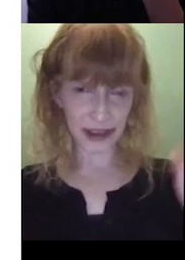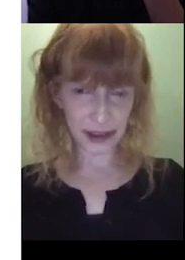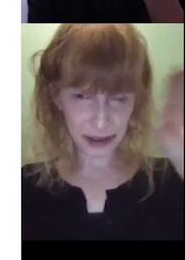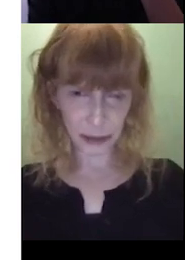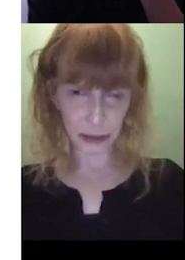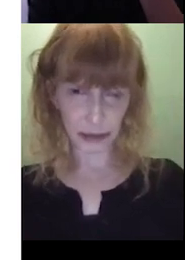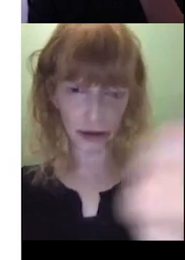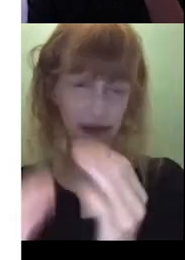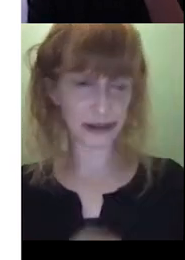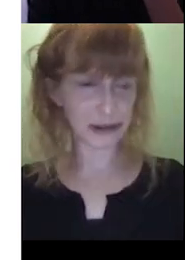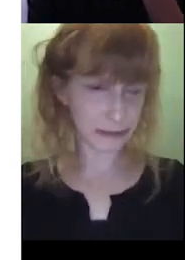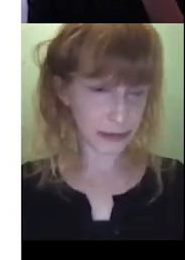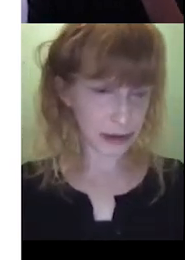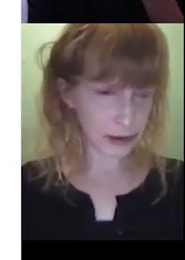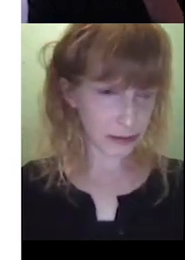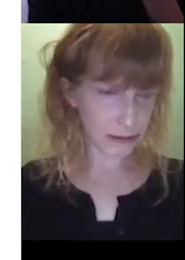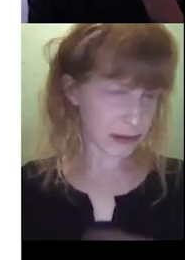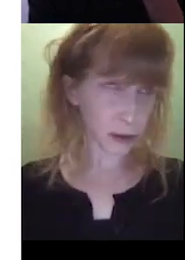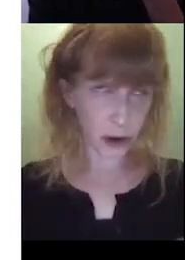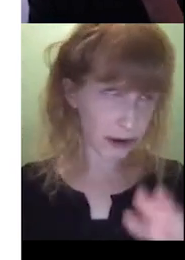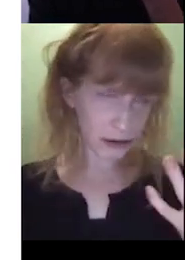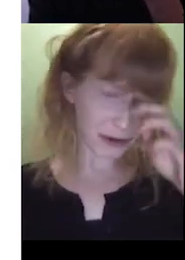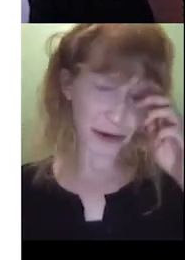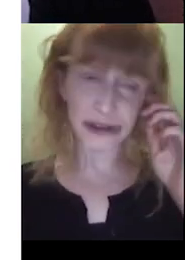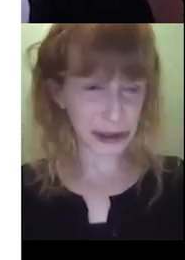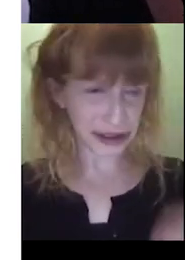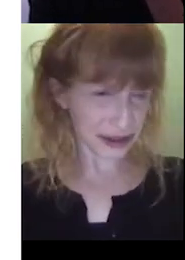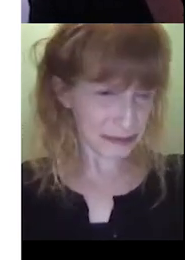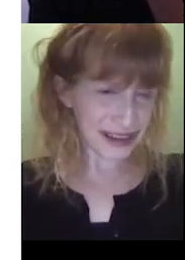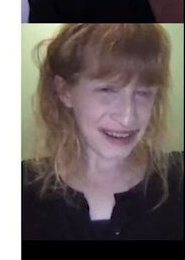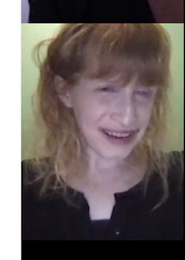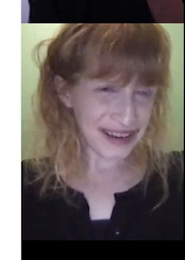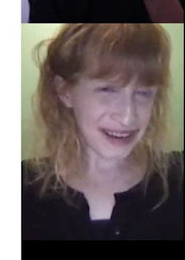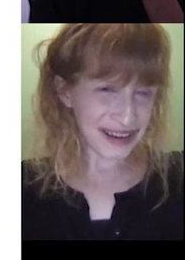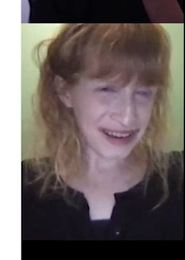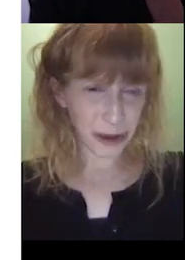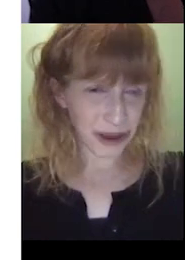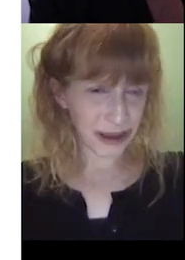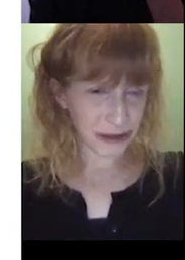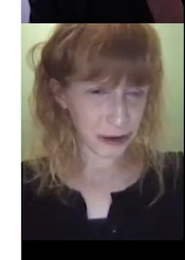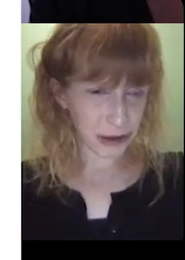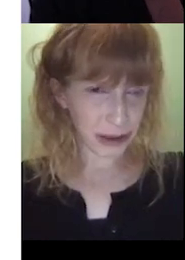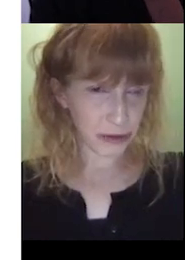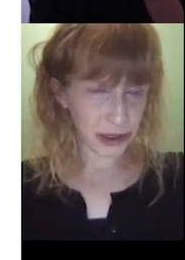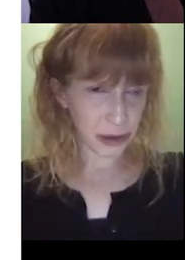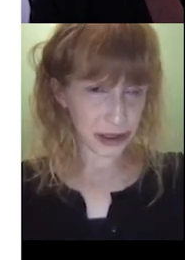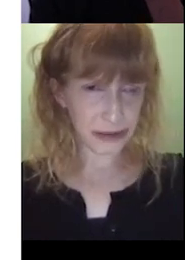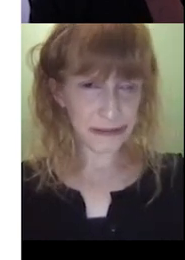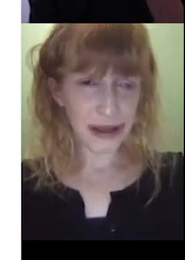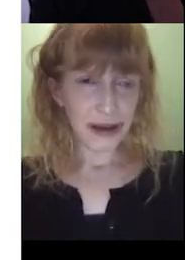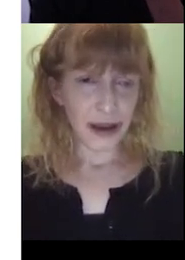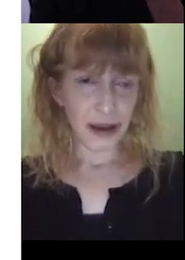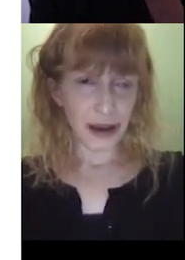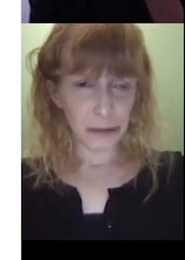never seen a hippopotamus in the wild or something like that. Um, okay, so I'll keep moving